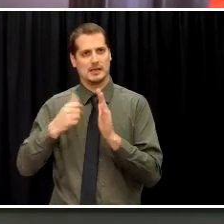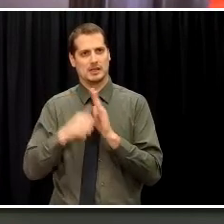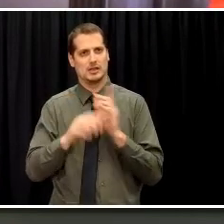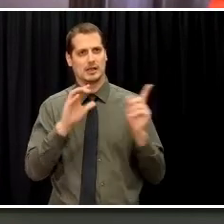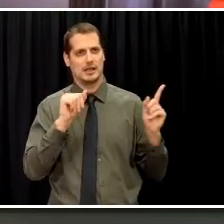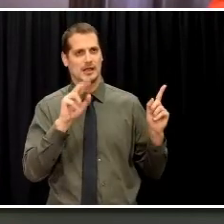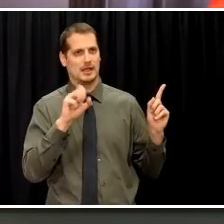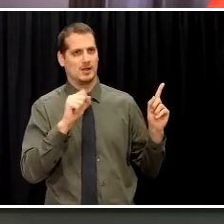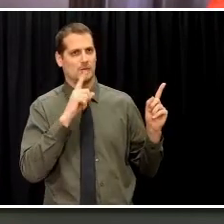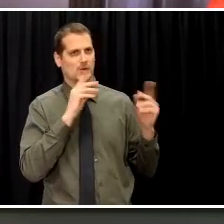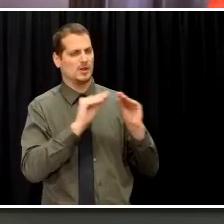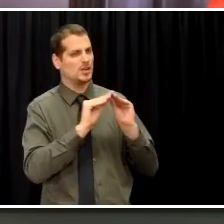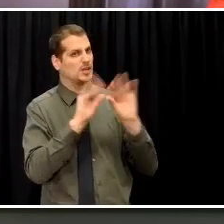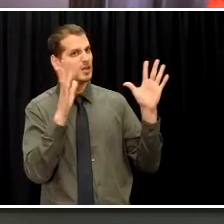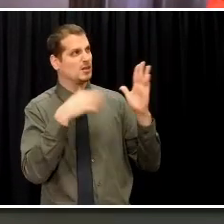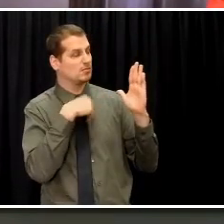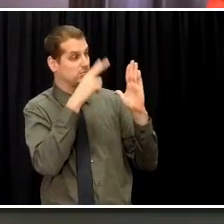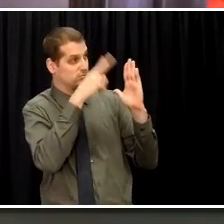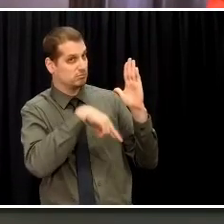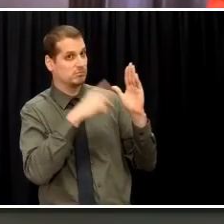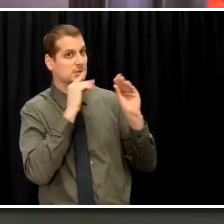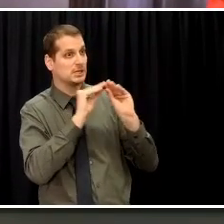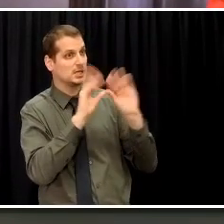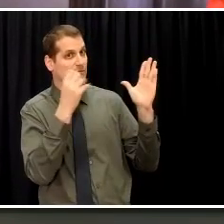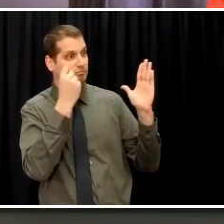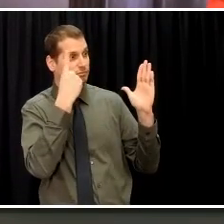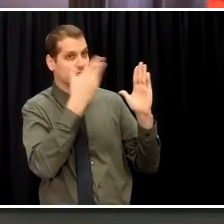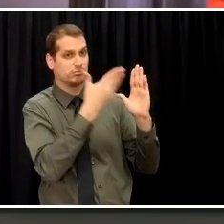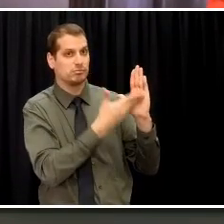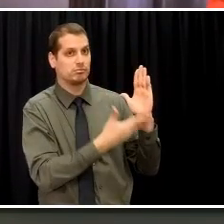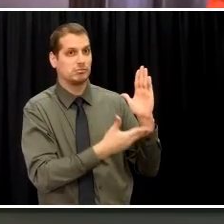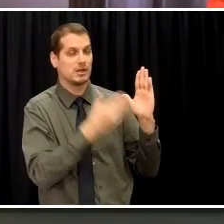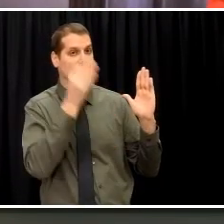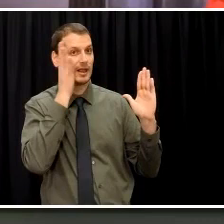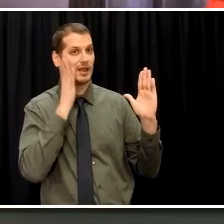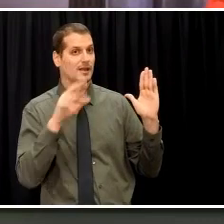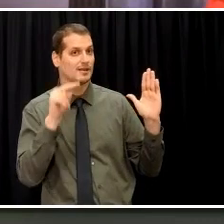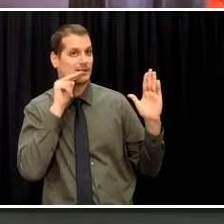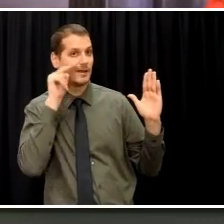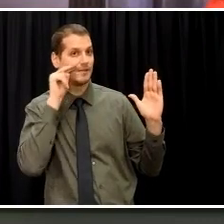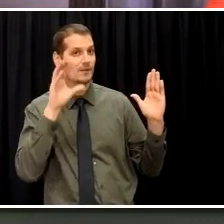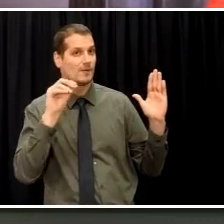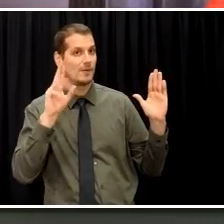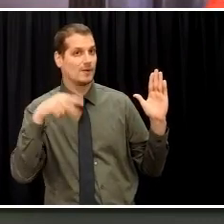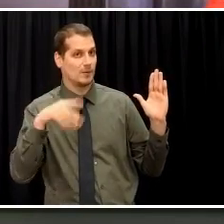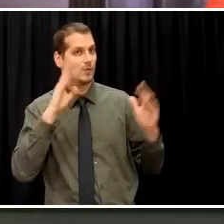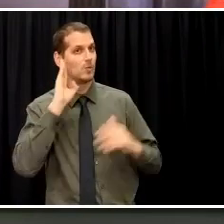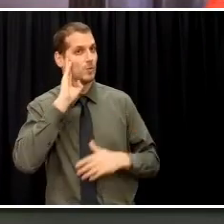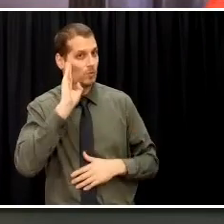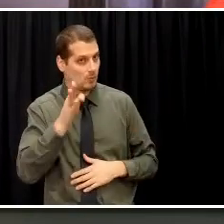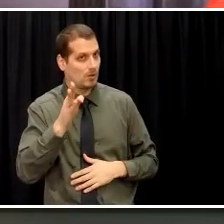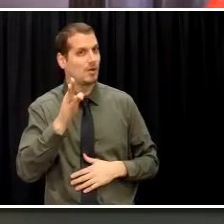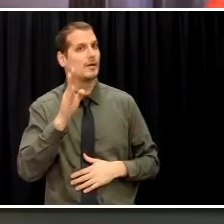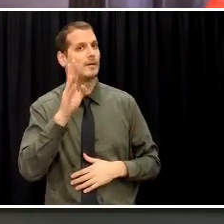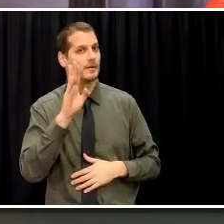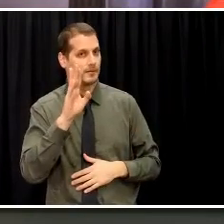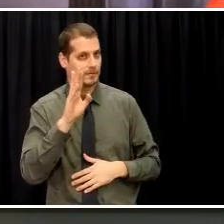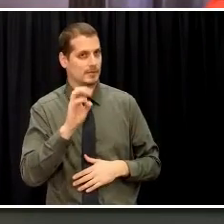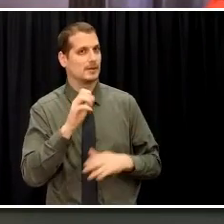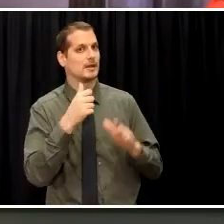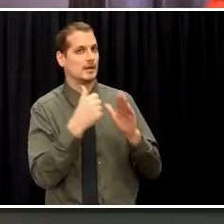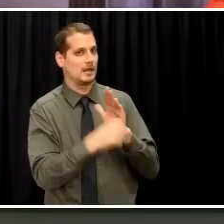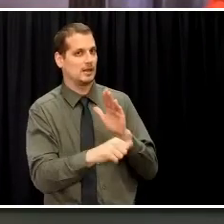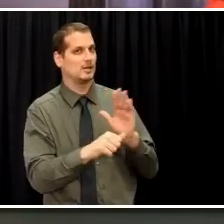very clear, very clear, that Alaska Native corporations would be considered